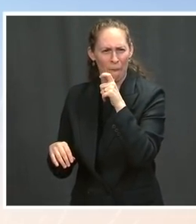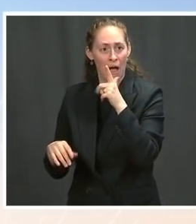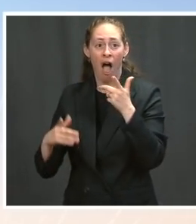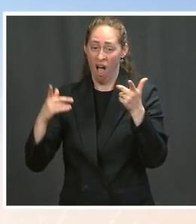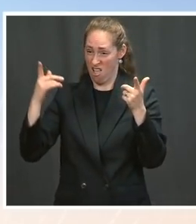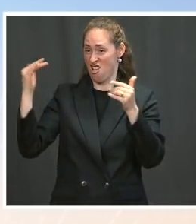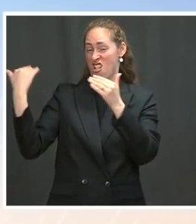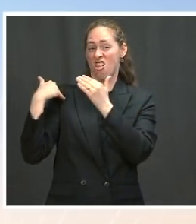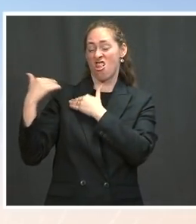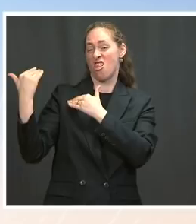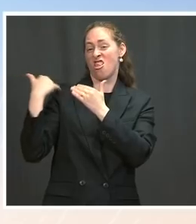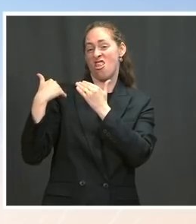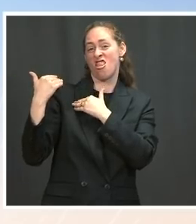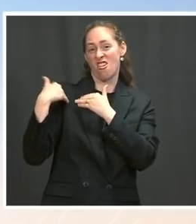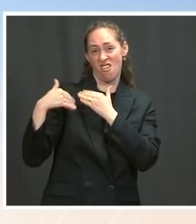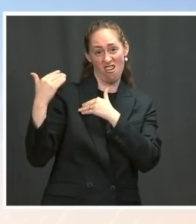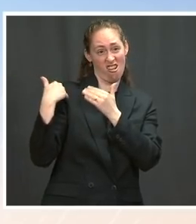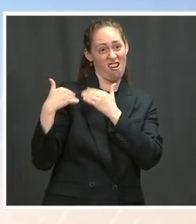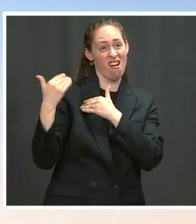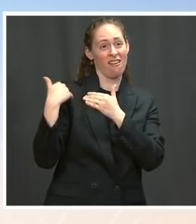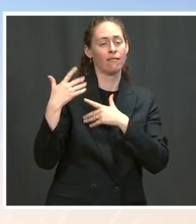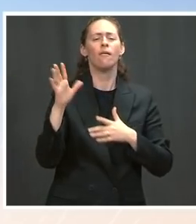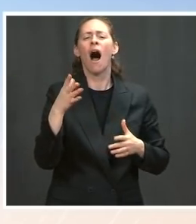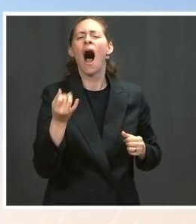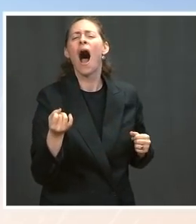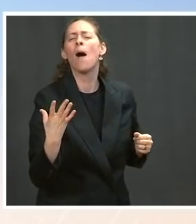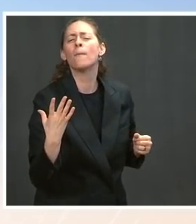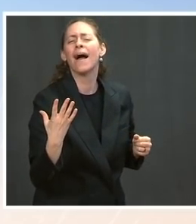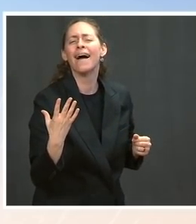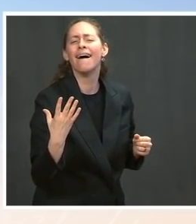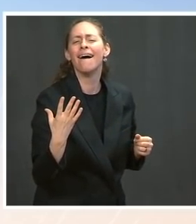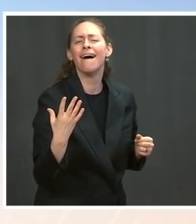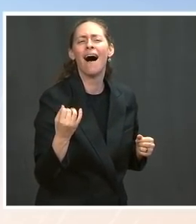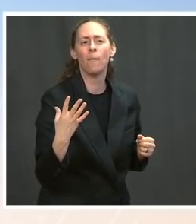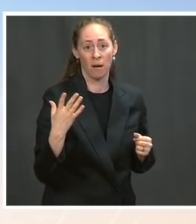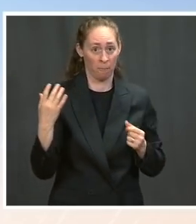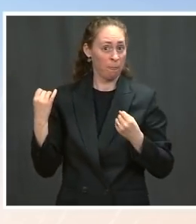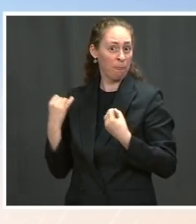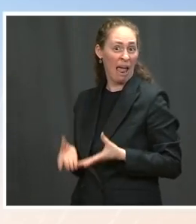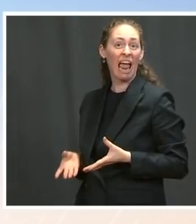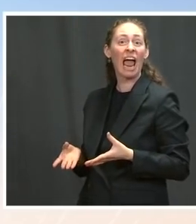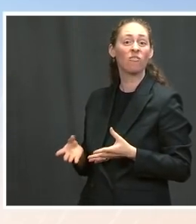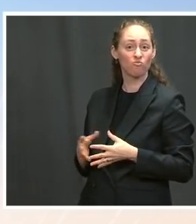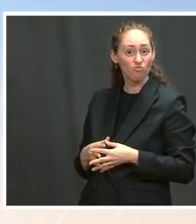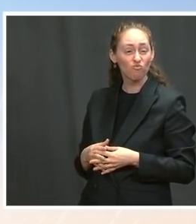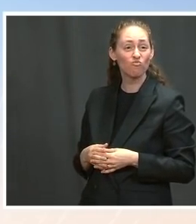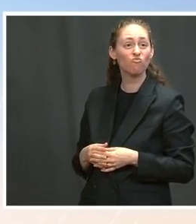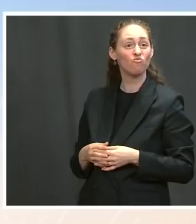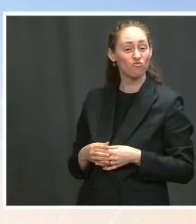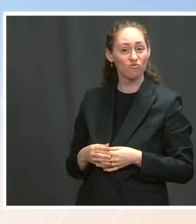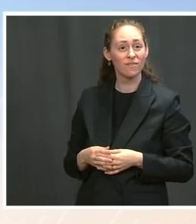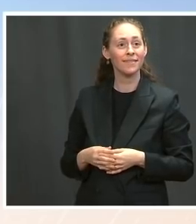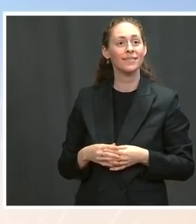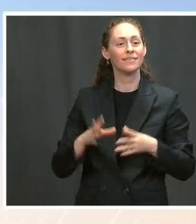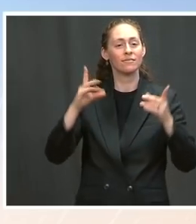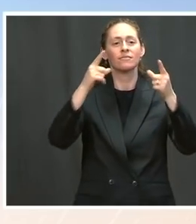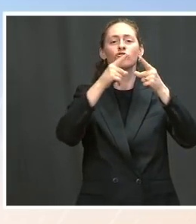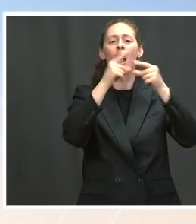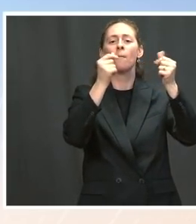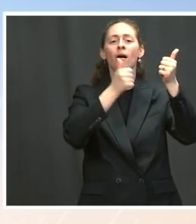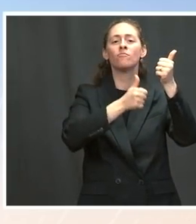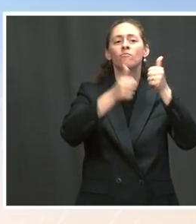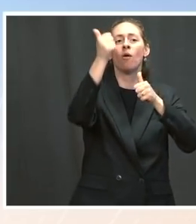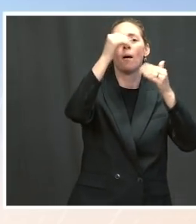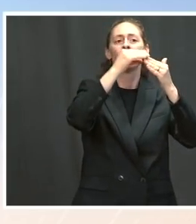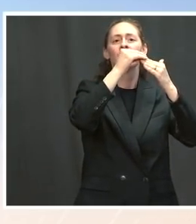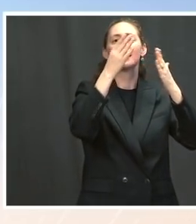questions about when you had Japanese Prime Minister Suga here on the one and only so far in